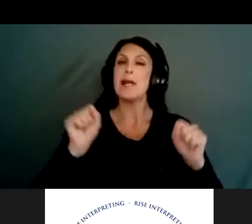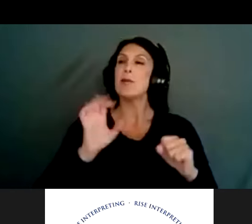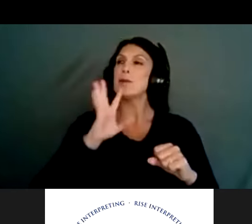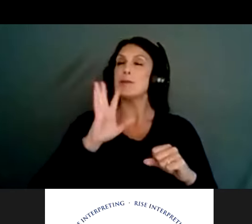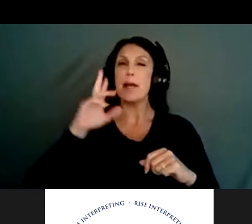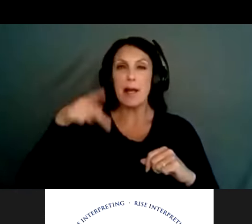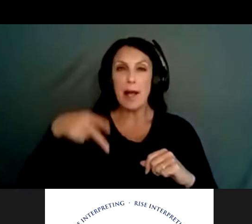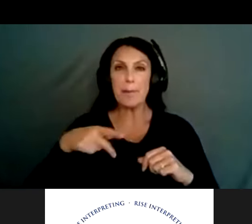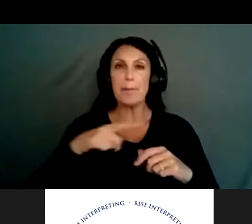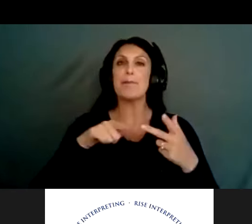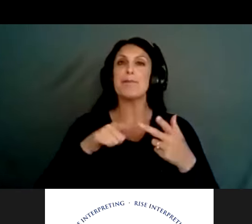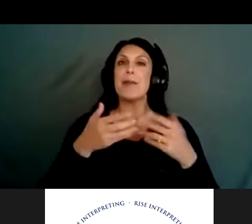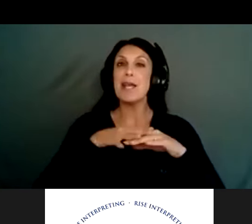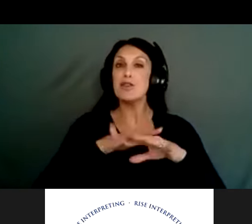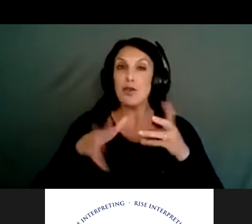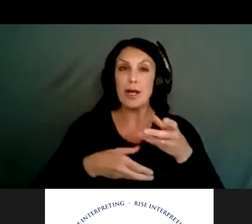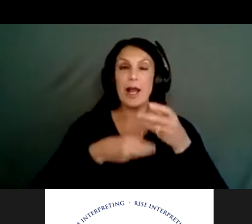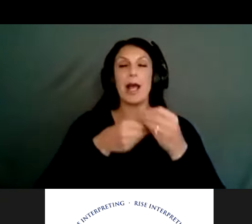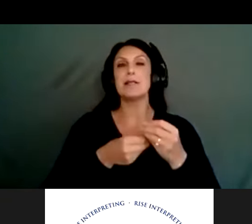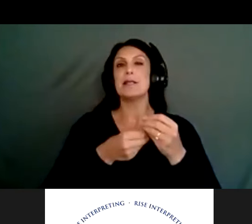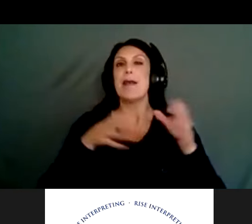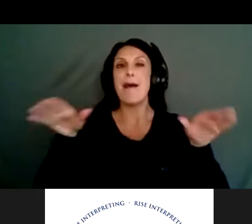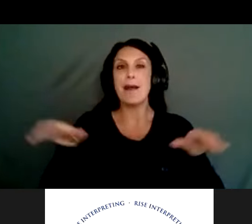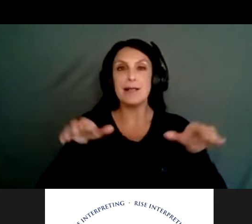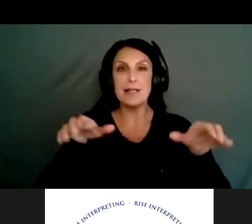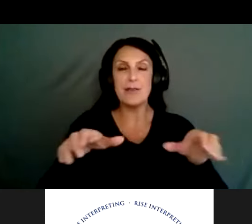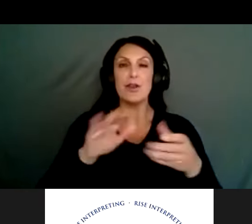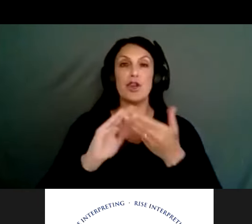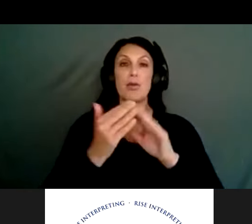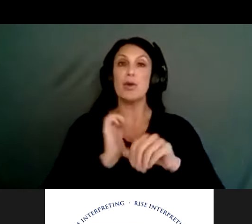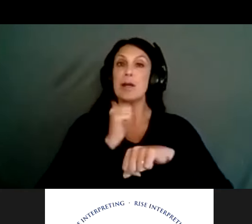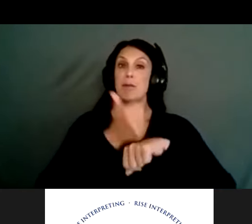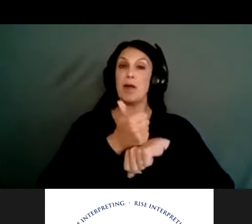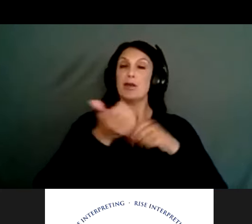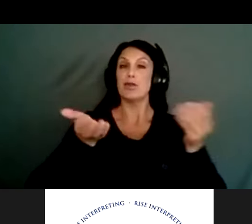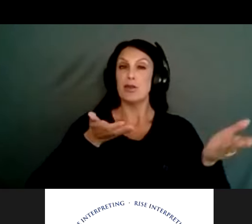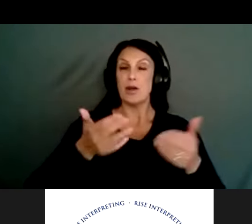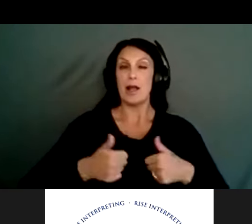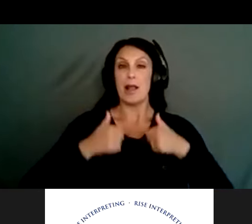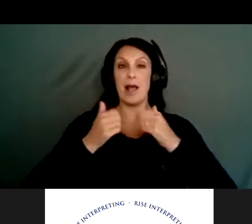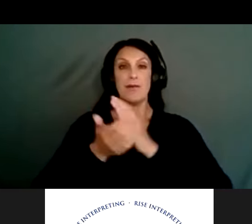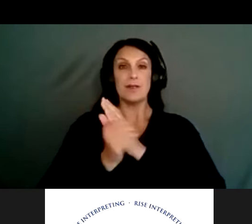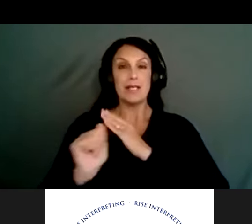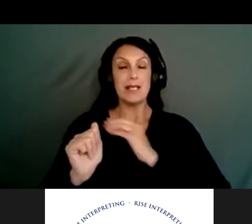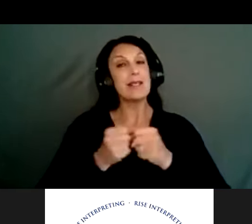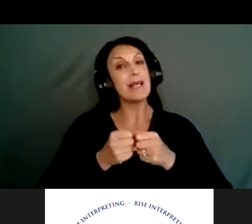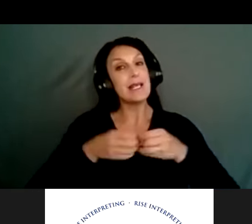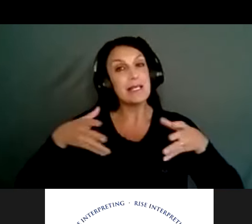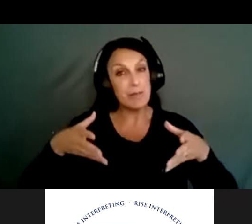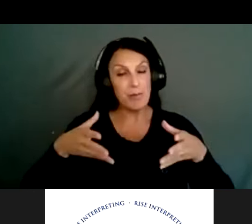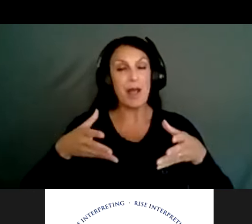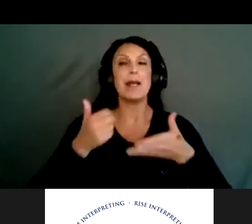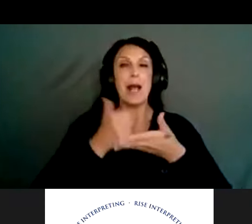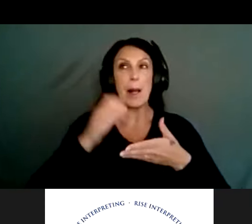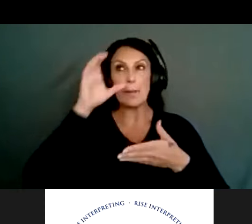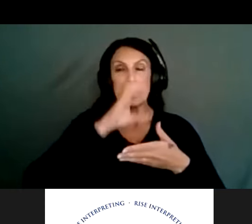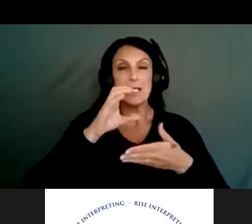integrating activities into community-based services and increasing life skills and expanding services to increase help-seeking